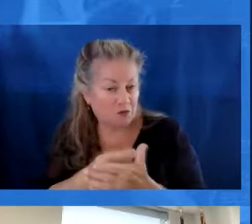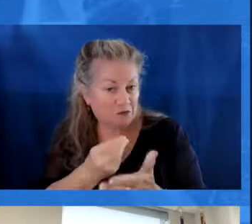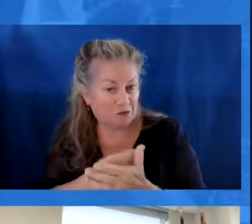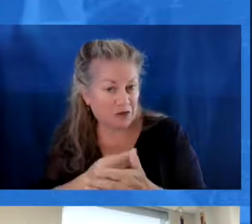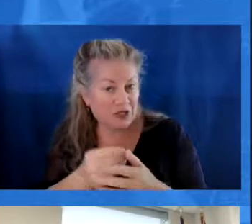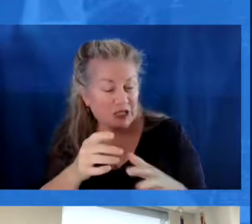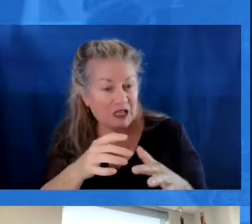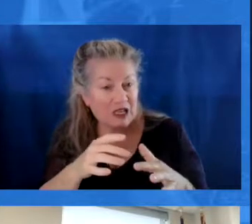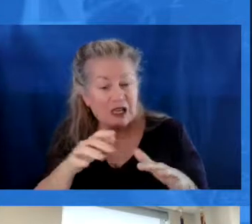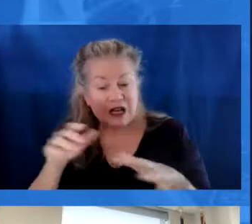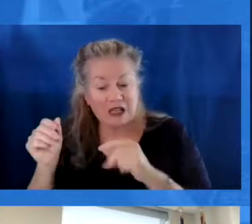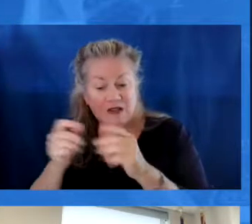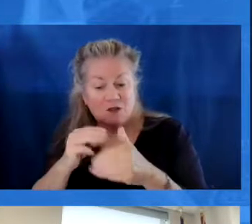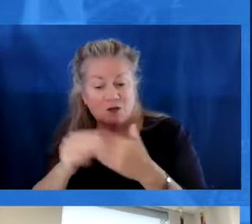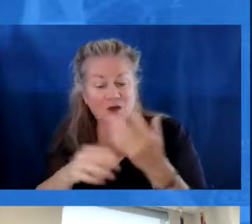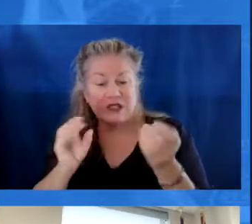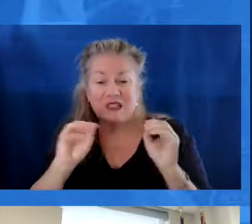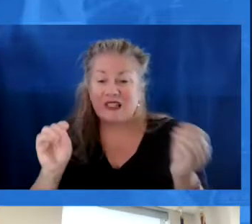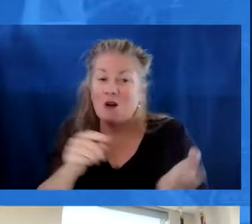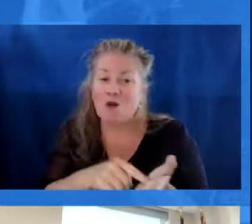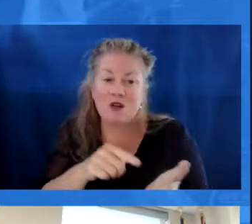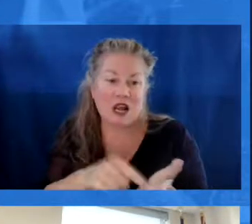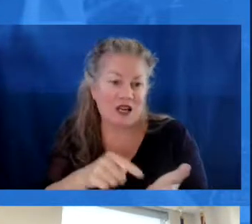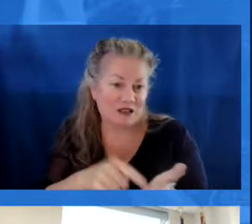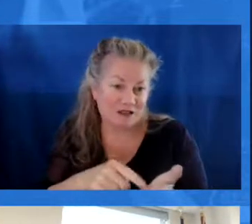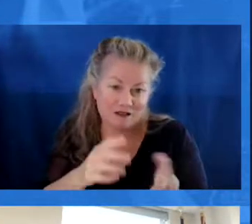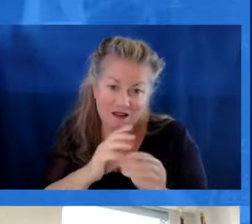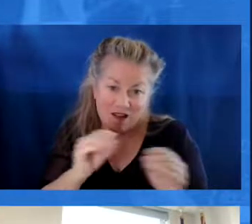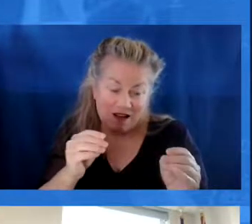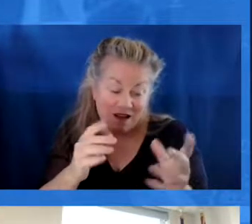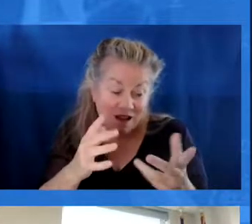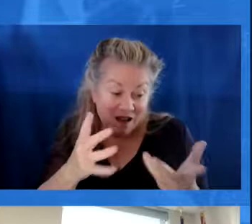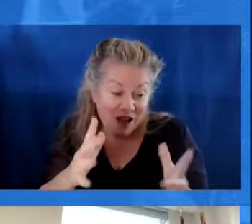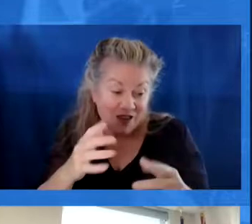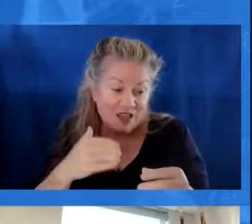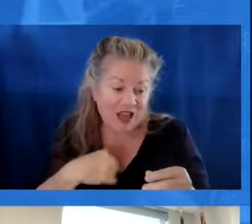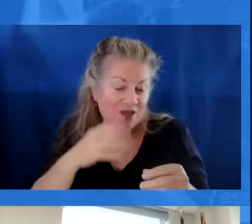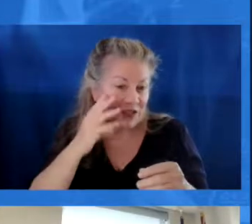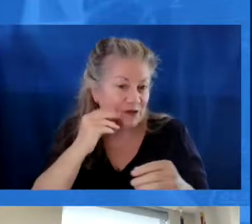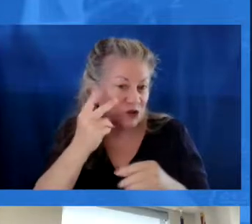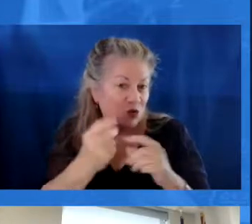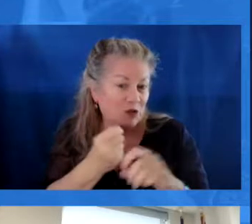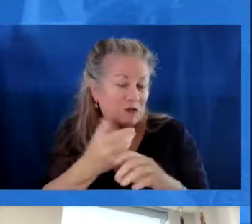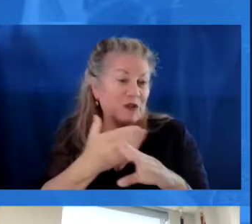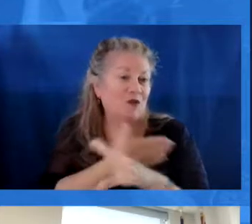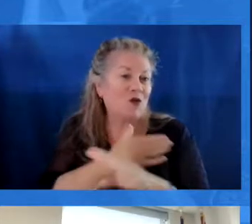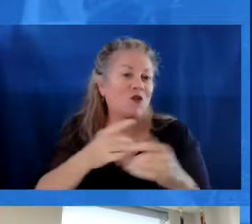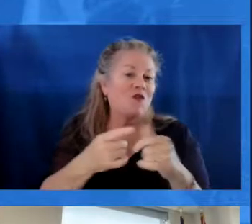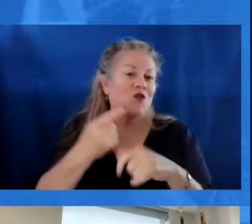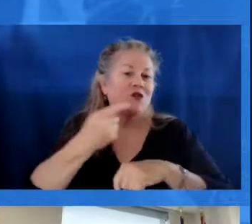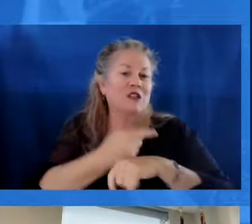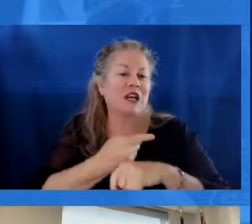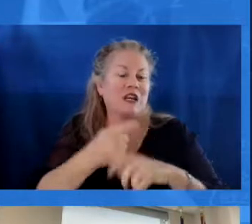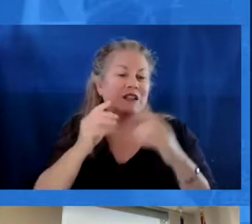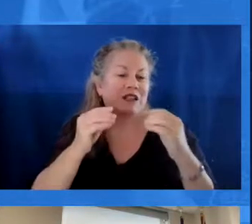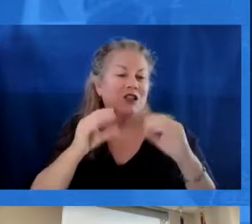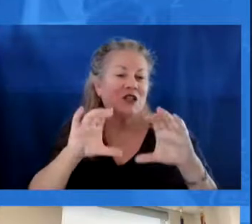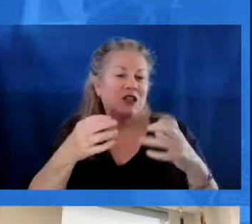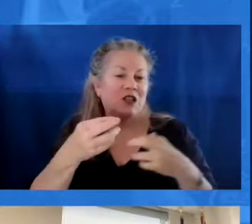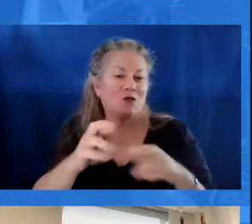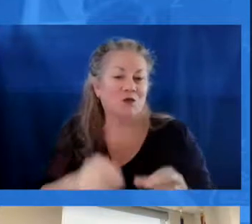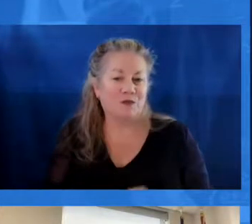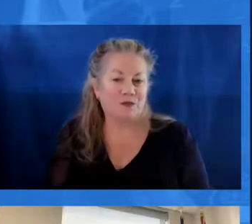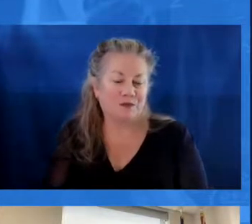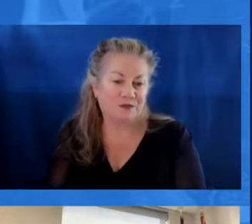earn a living wage. They leave their programs with zero debt, and they have experience of at least two years before their first day in the